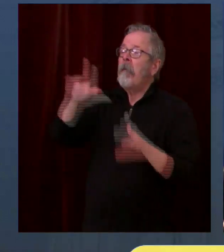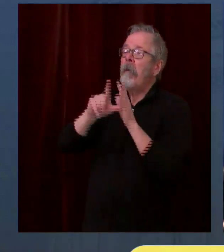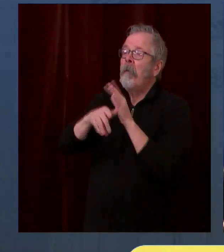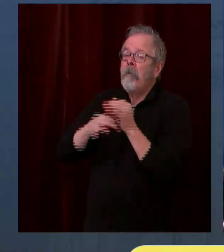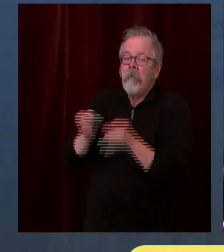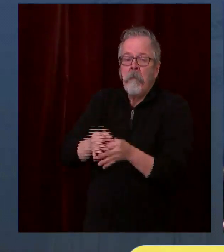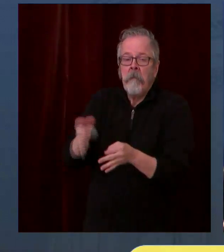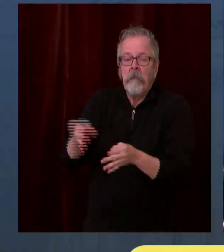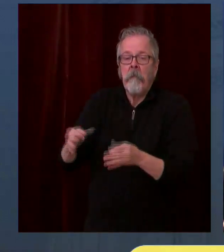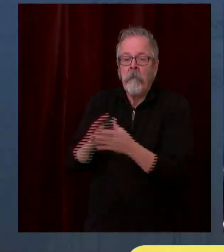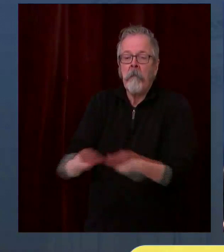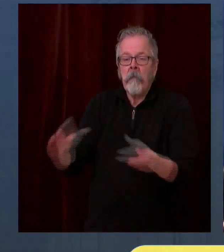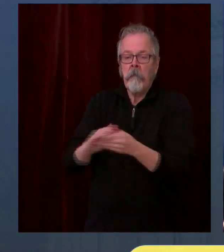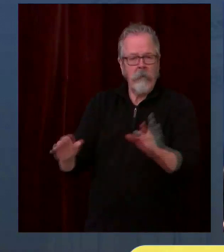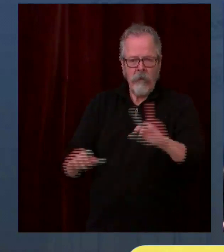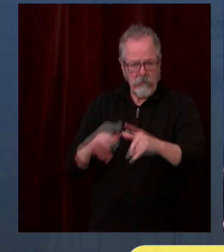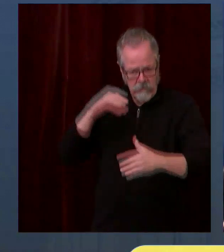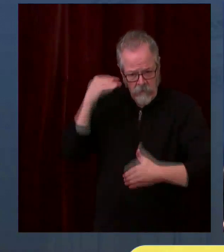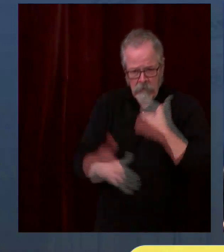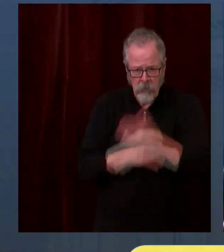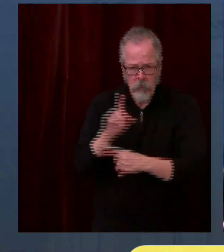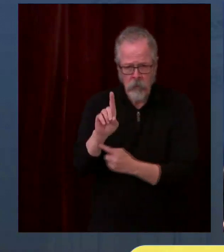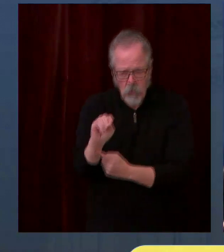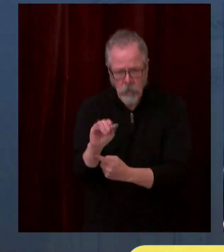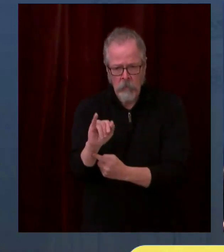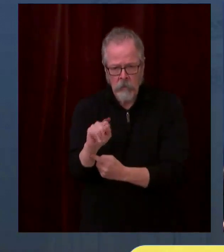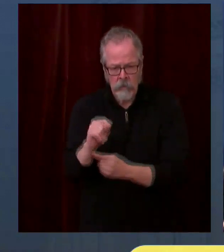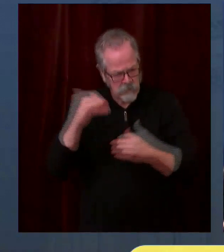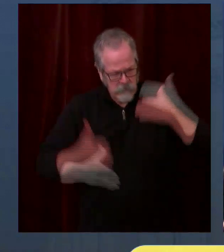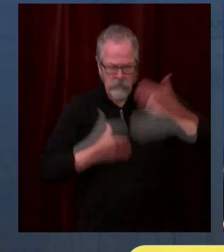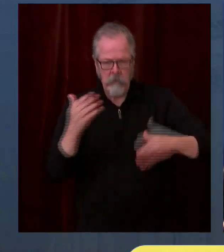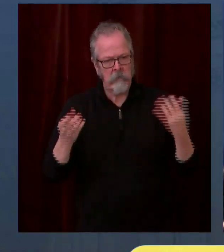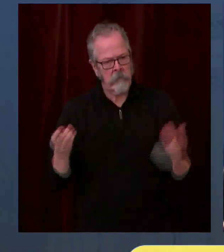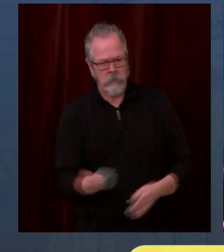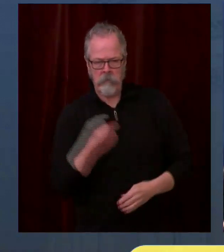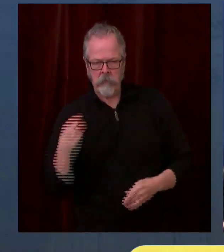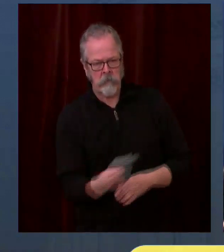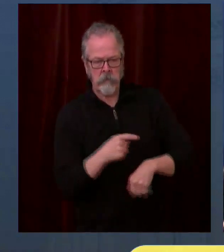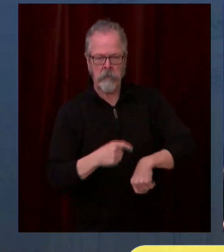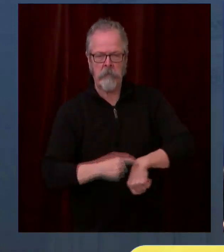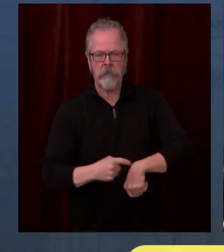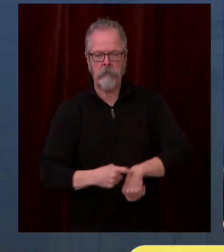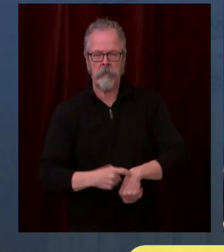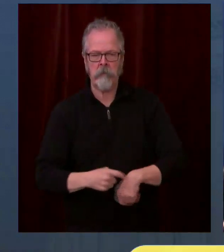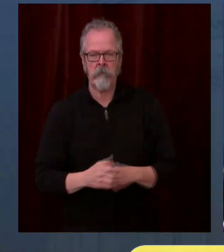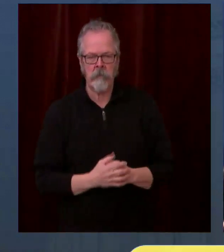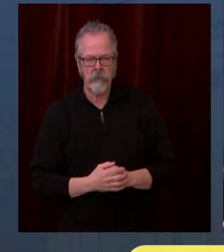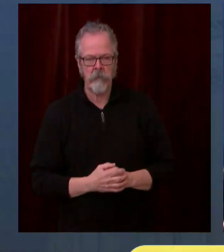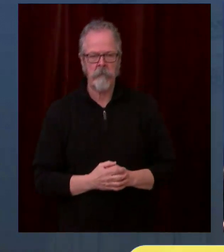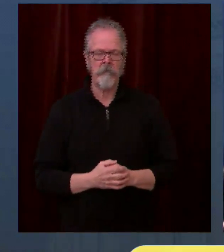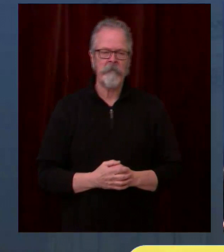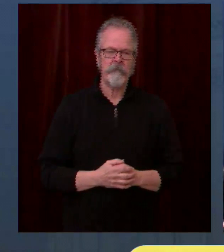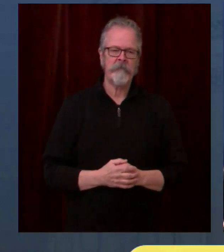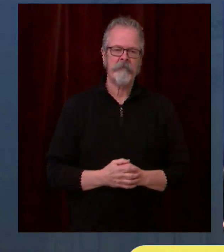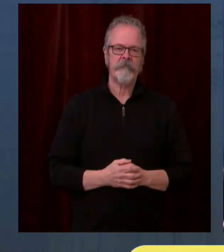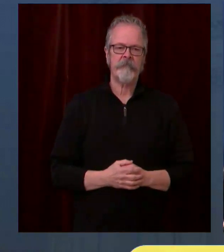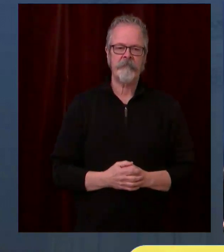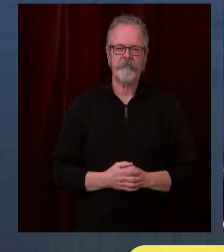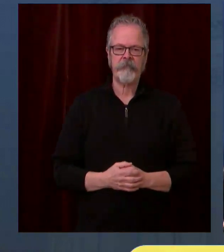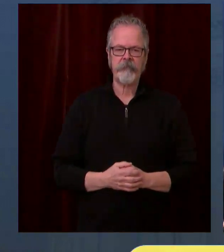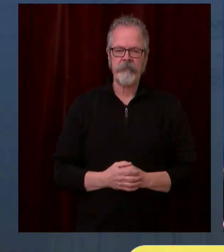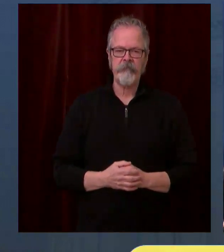realize that the state employees are not administering these vaccines. These are partners of the state, hospitals,